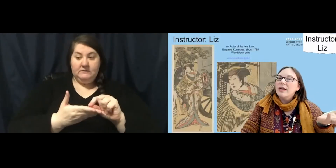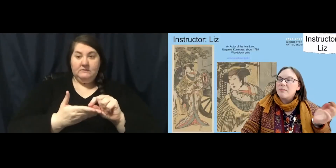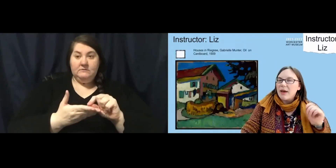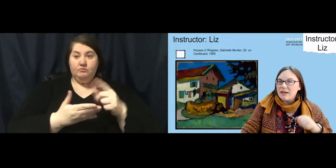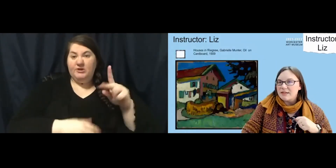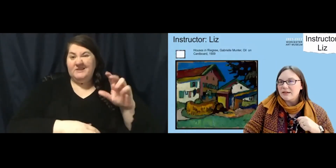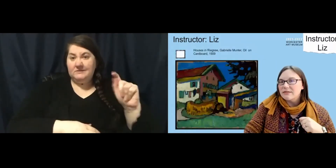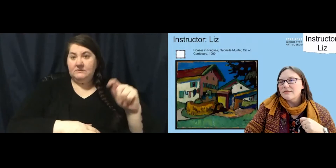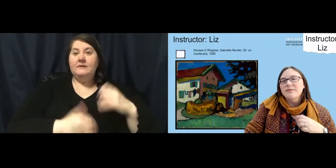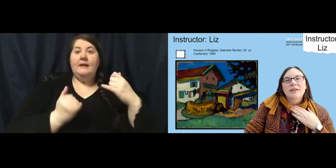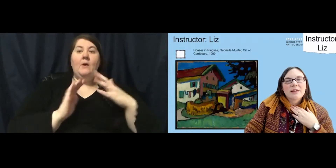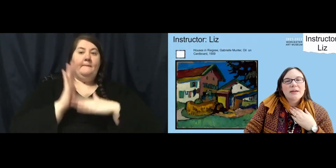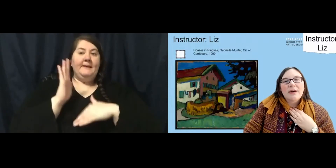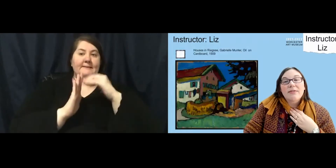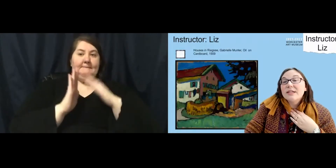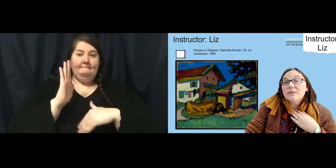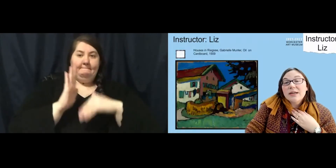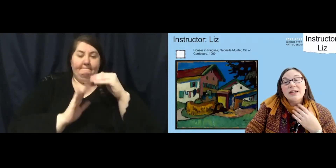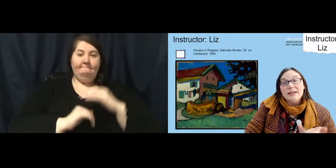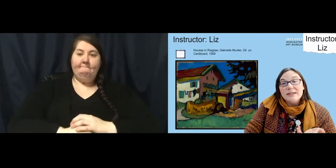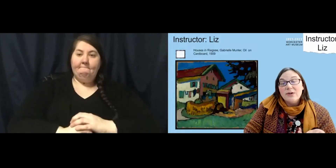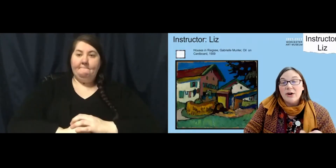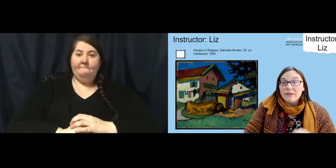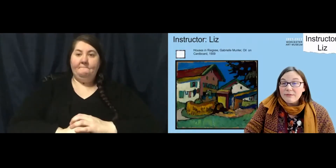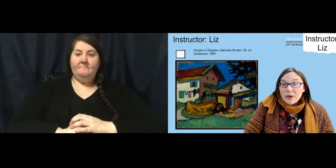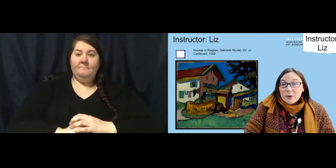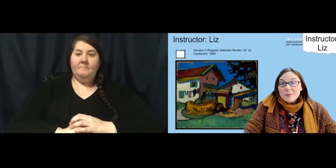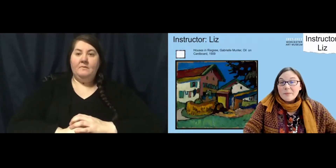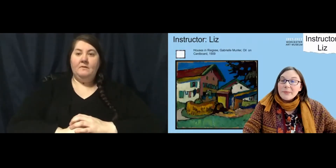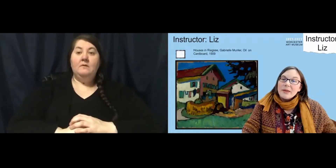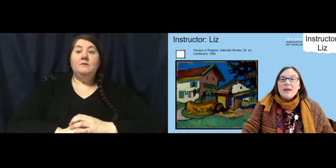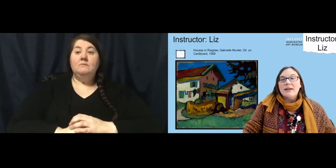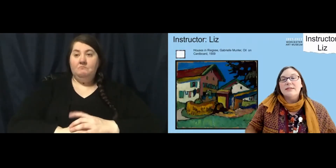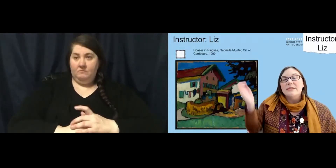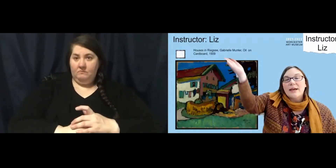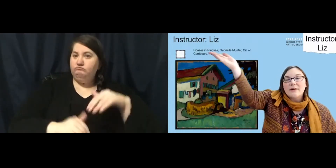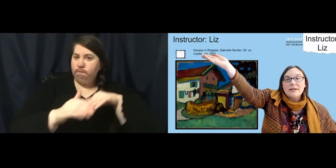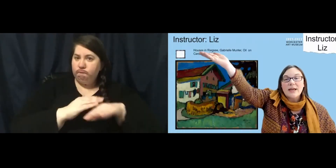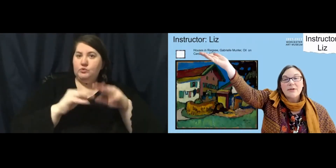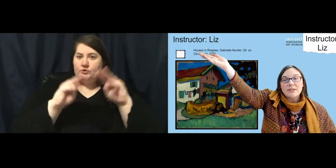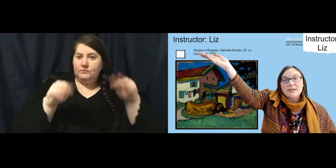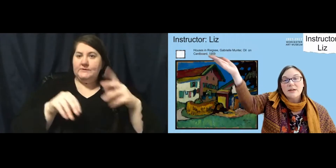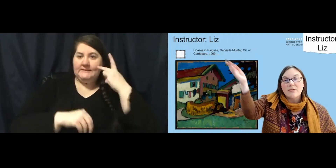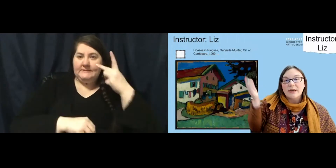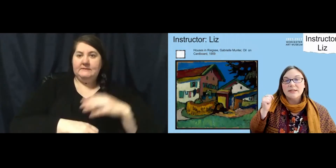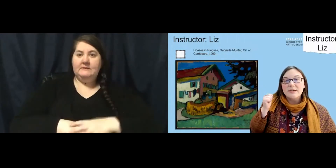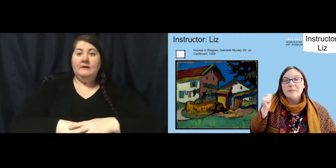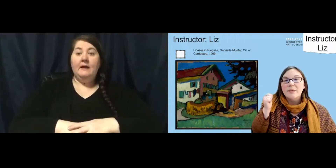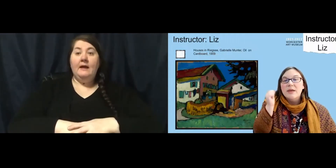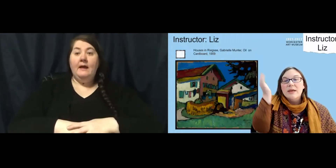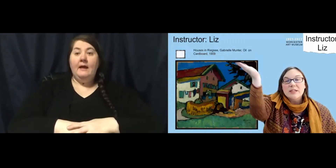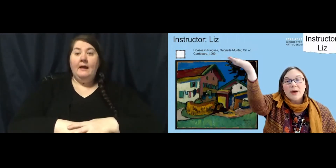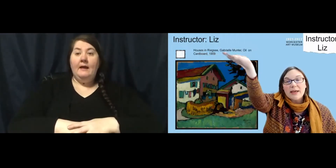we're going to look at a painting. Now, this one is on view. Its title is Houses in Rigsy.